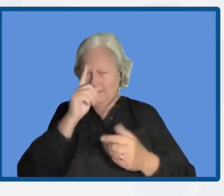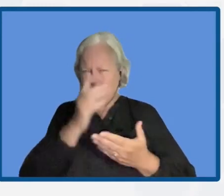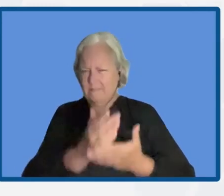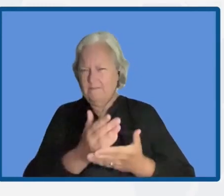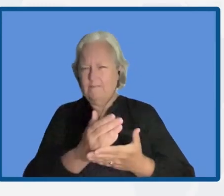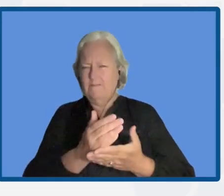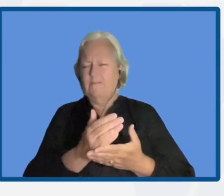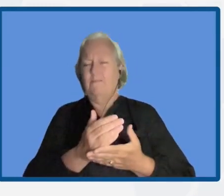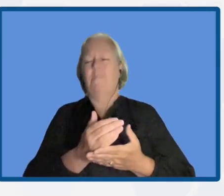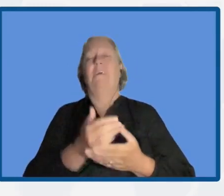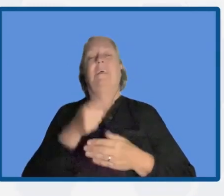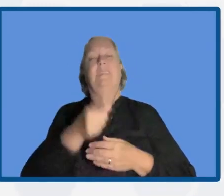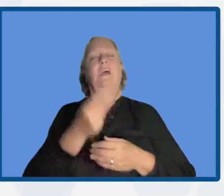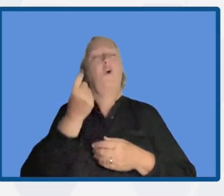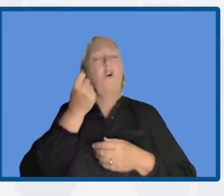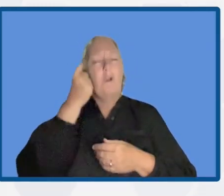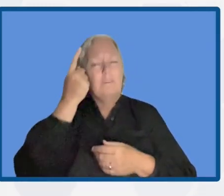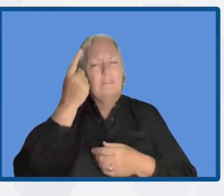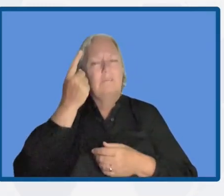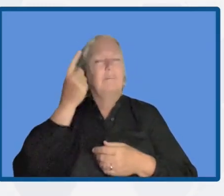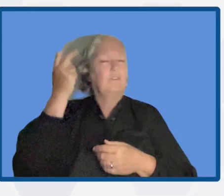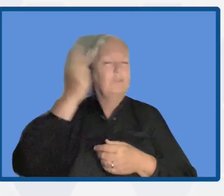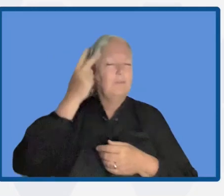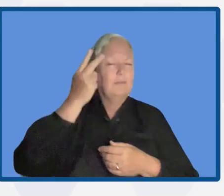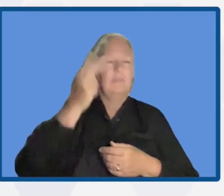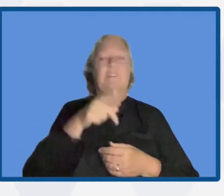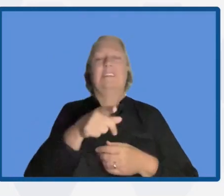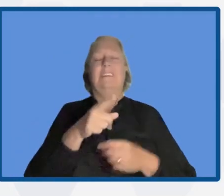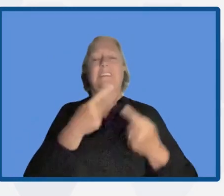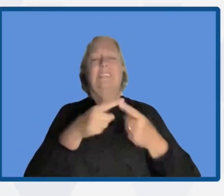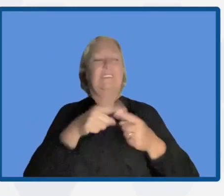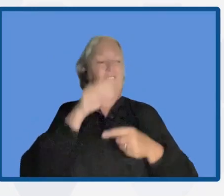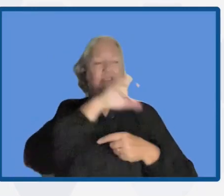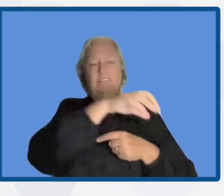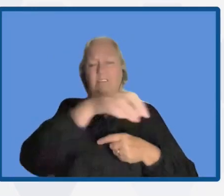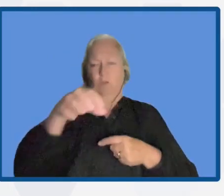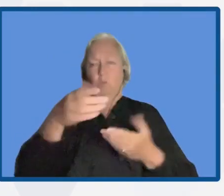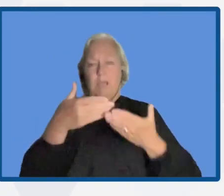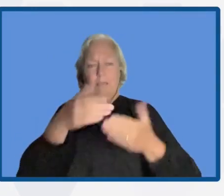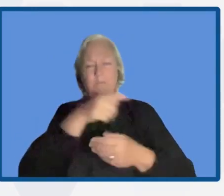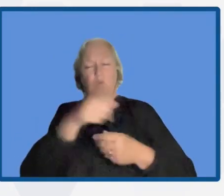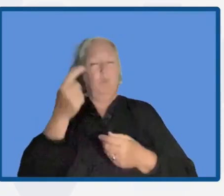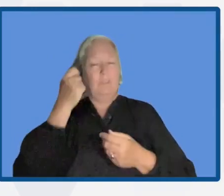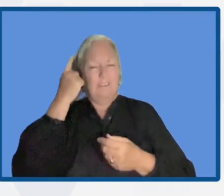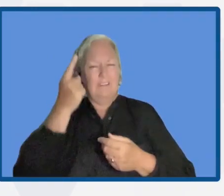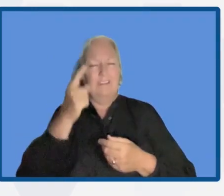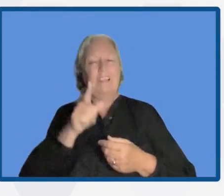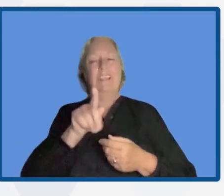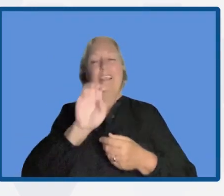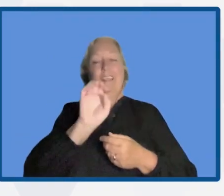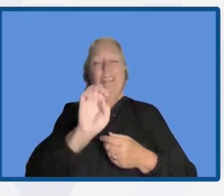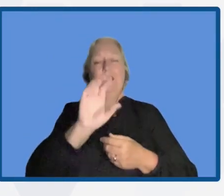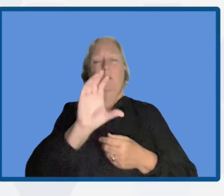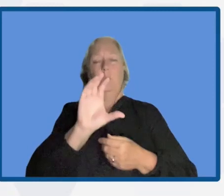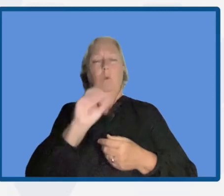understanding and helping all the actors to understand how ecosystems work and how they